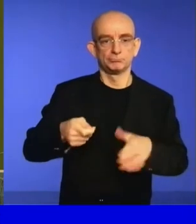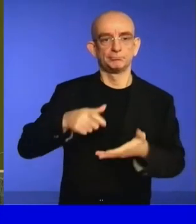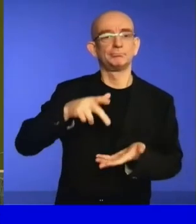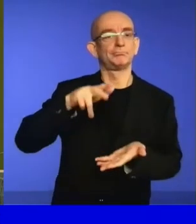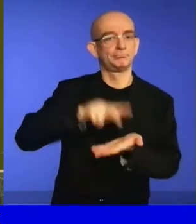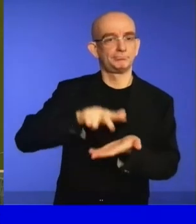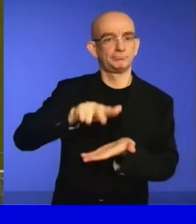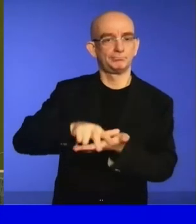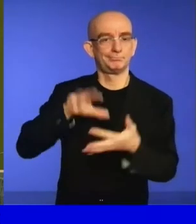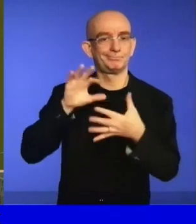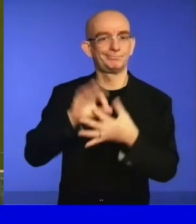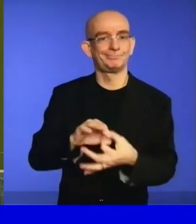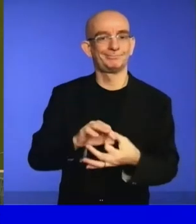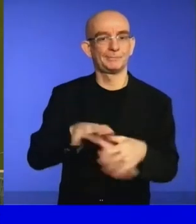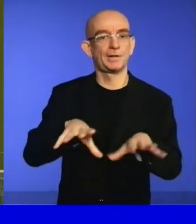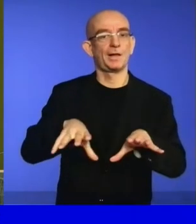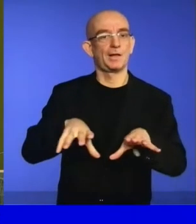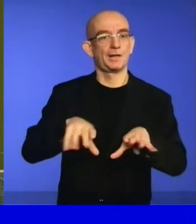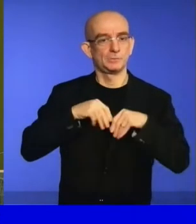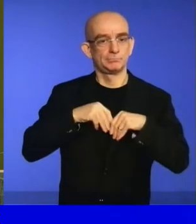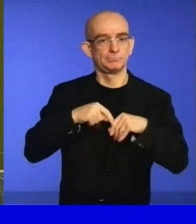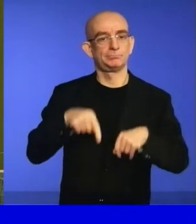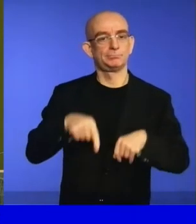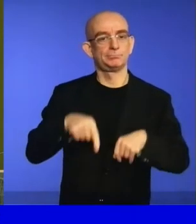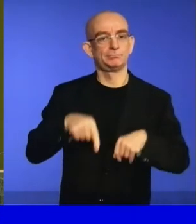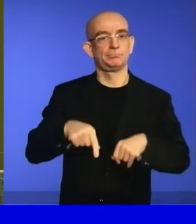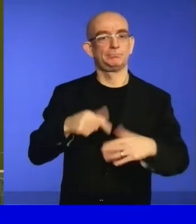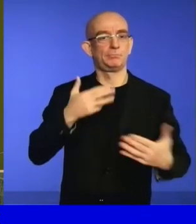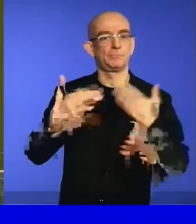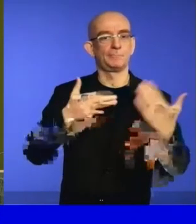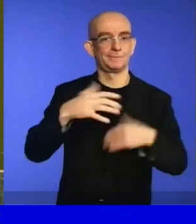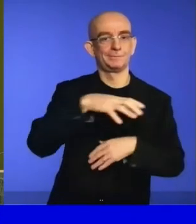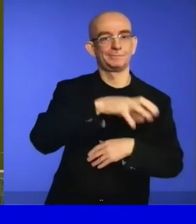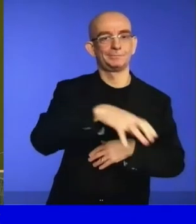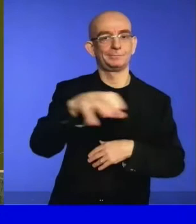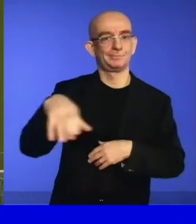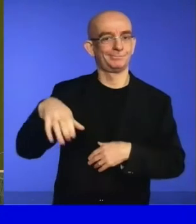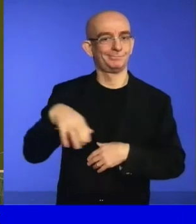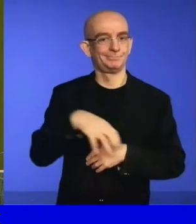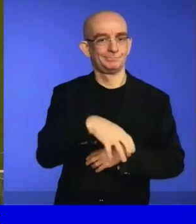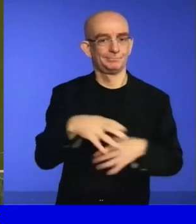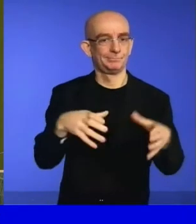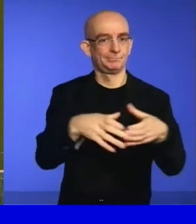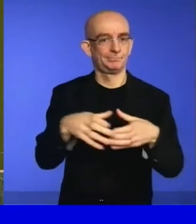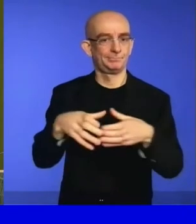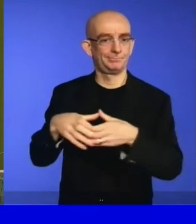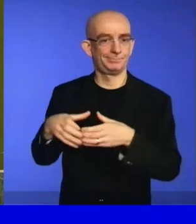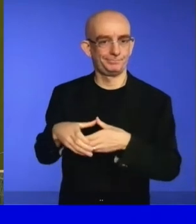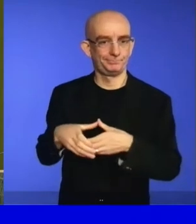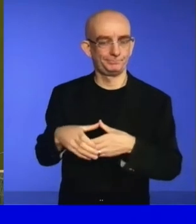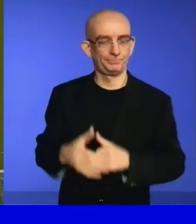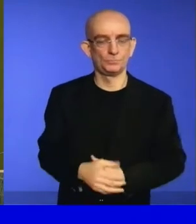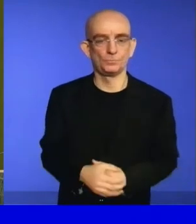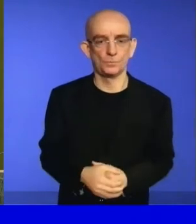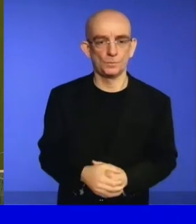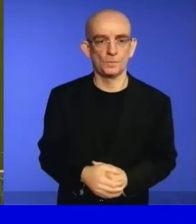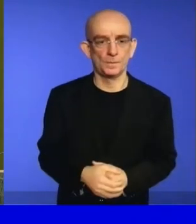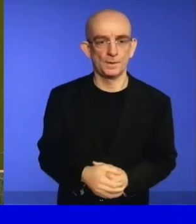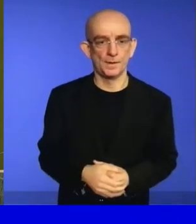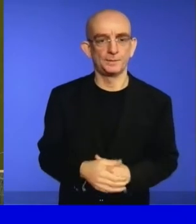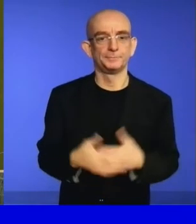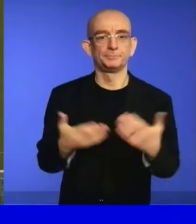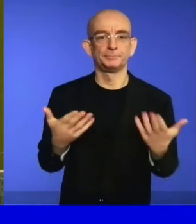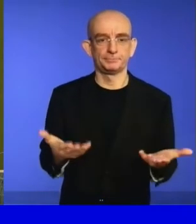Colleagues, the Bureau, in consultation with our regional groups, proposed to this